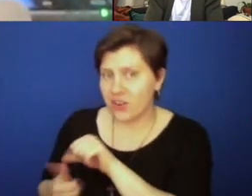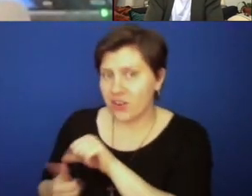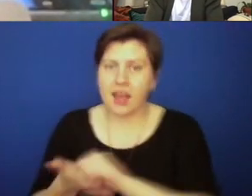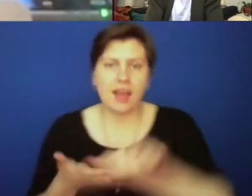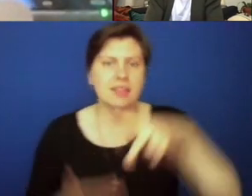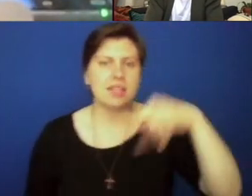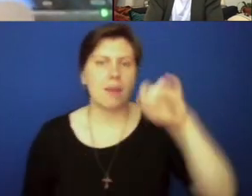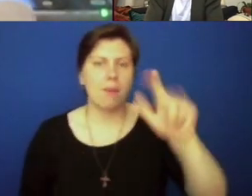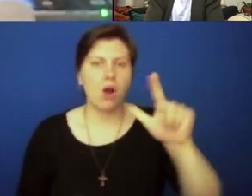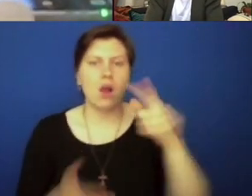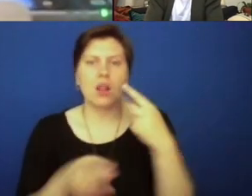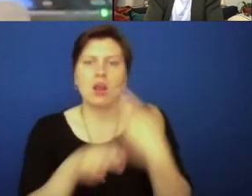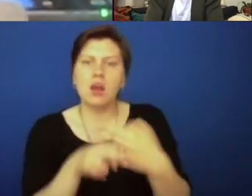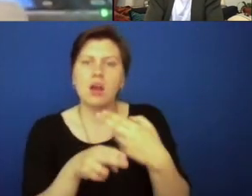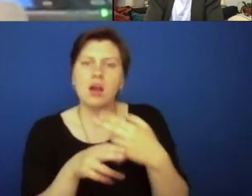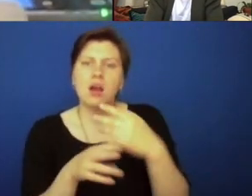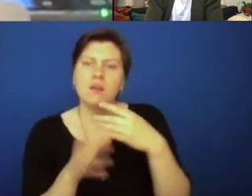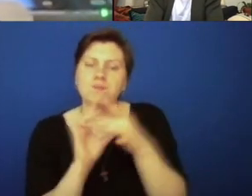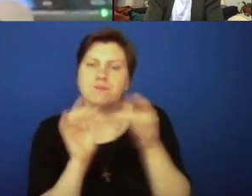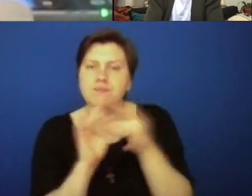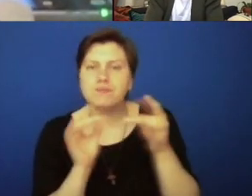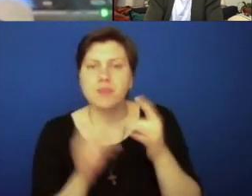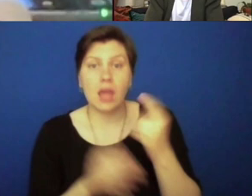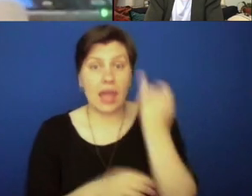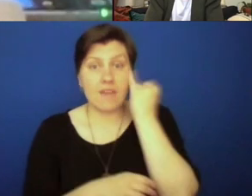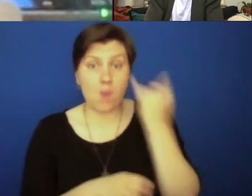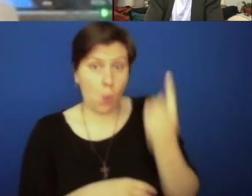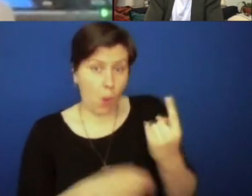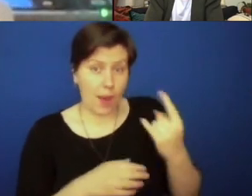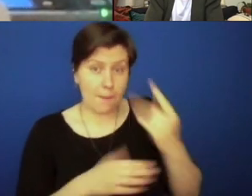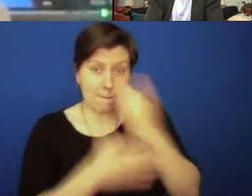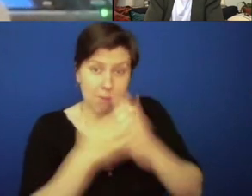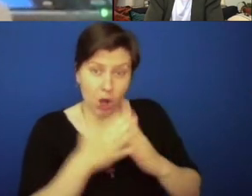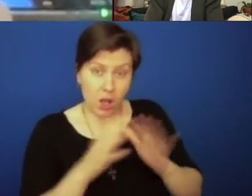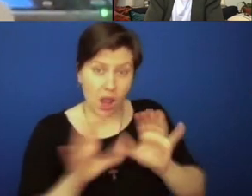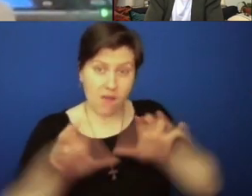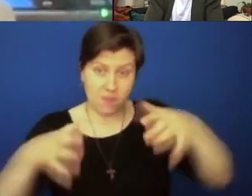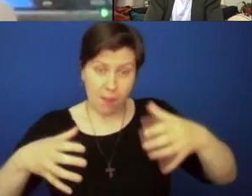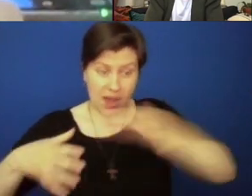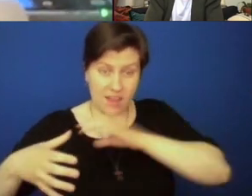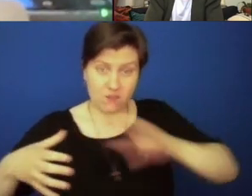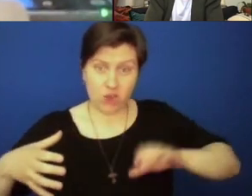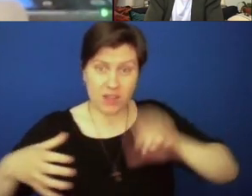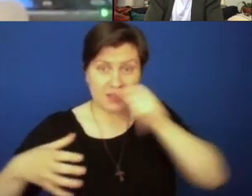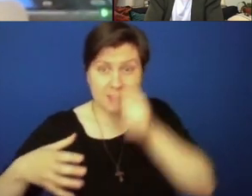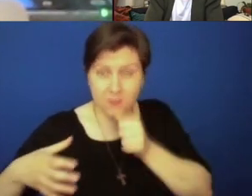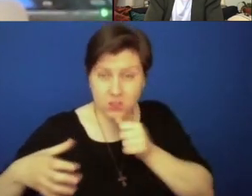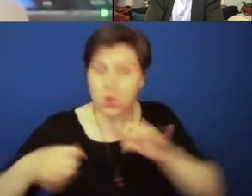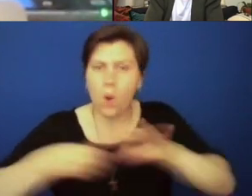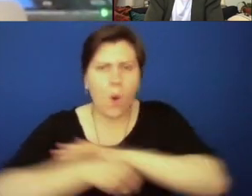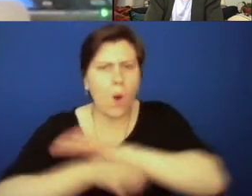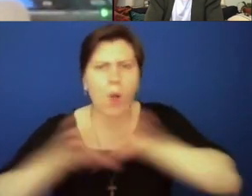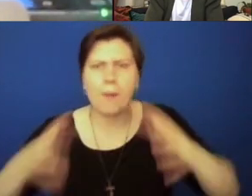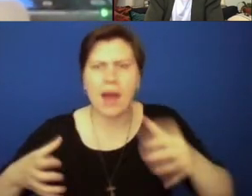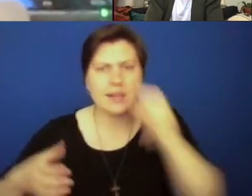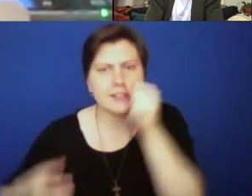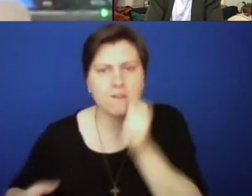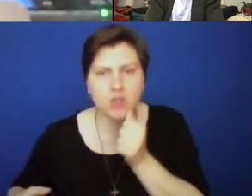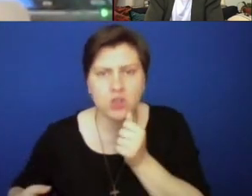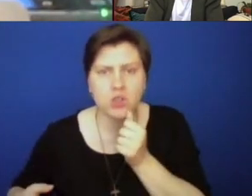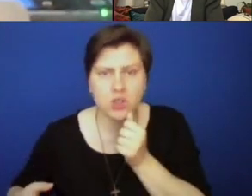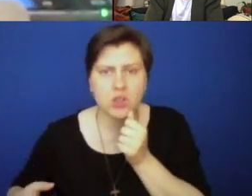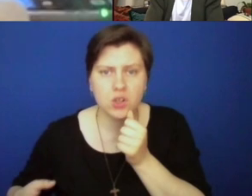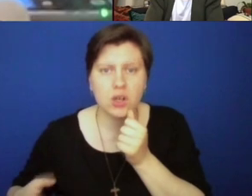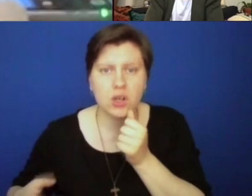you know, St. Paul talks about, you know, whenever one part of the body of Christ suffers, the entire body of Christ has suffered.